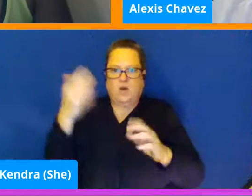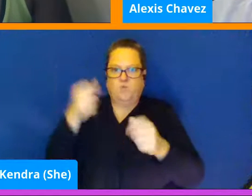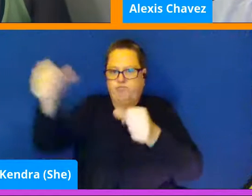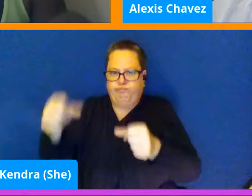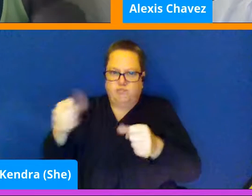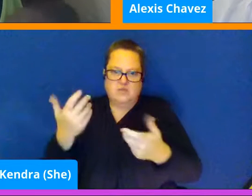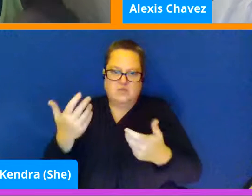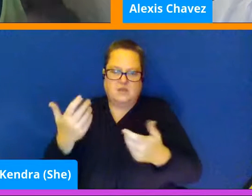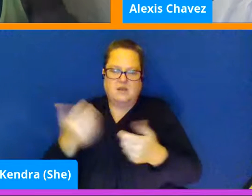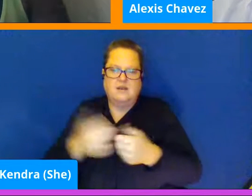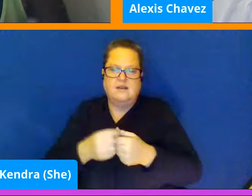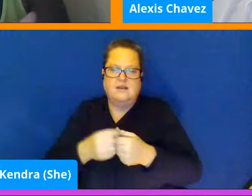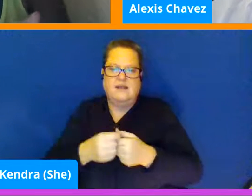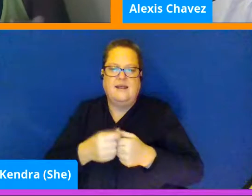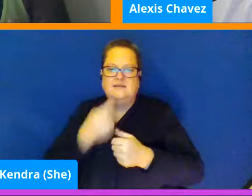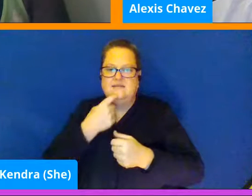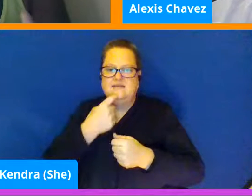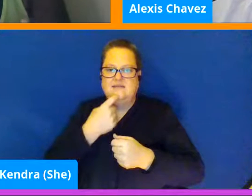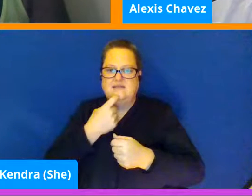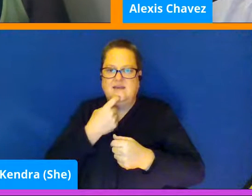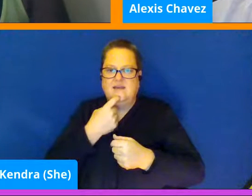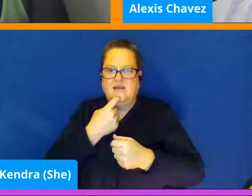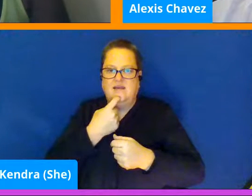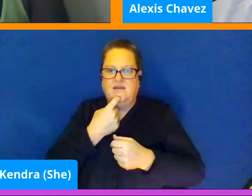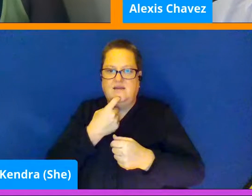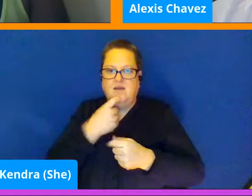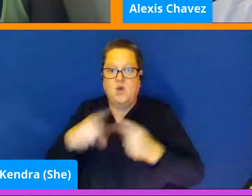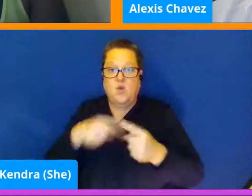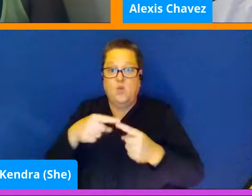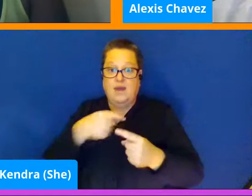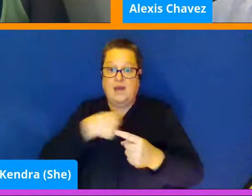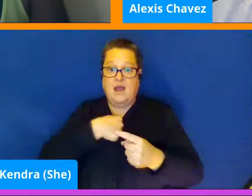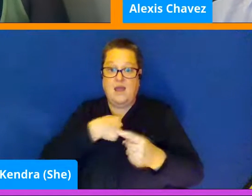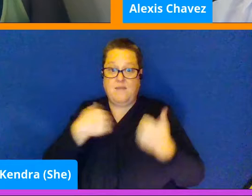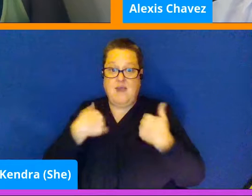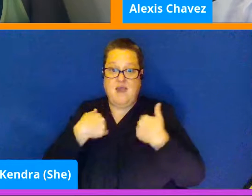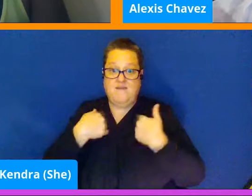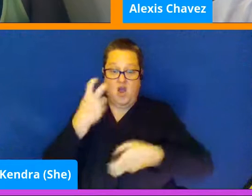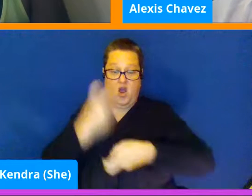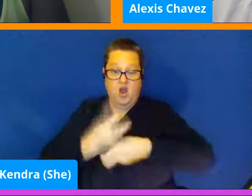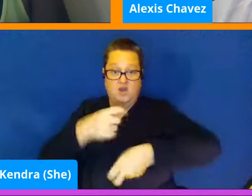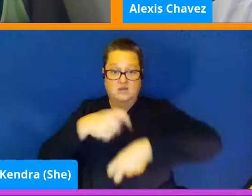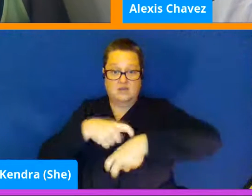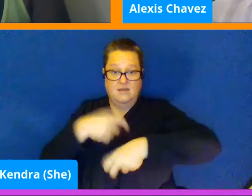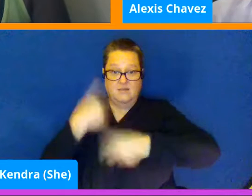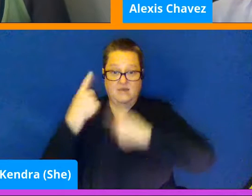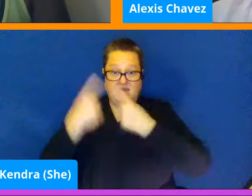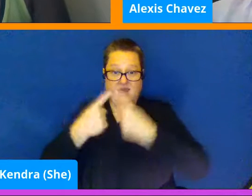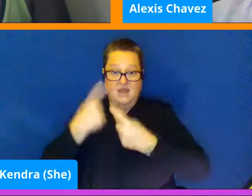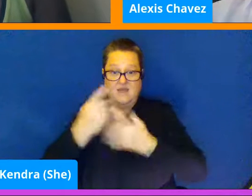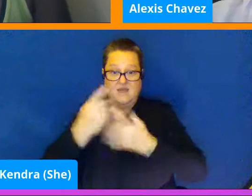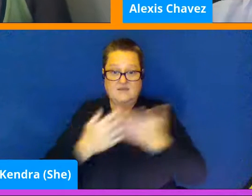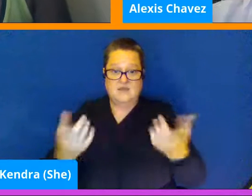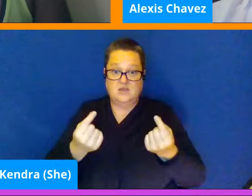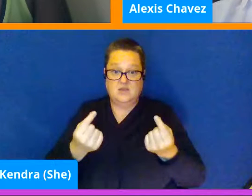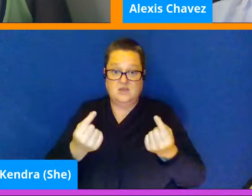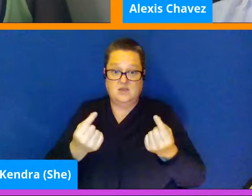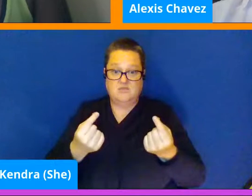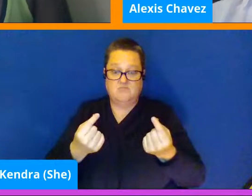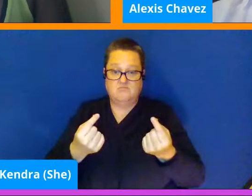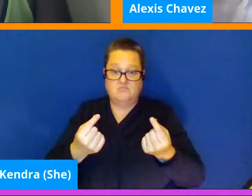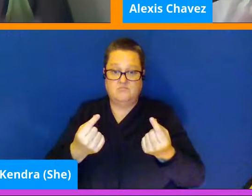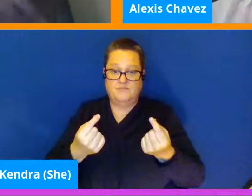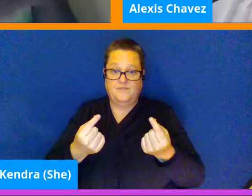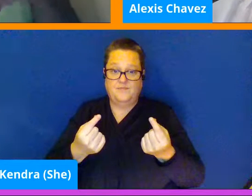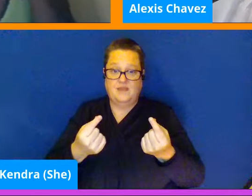say, when I'm having trouble thinking of something I want to do, I can go to that. Maybe you have a list of things that you'd like